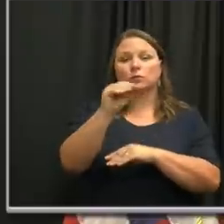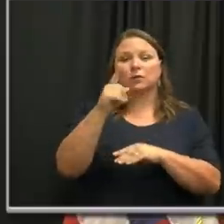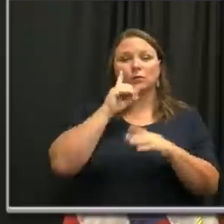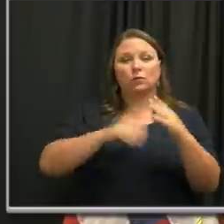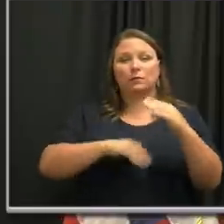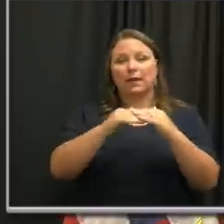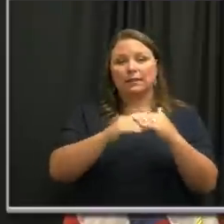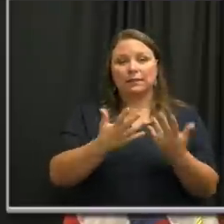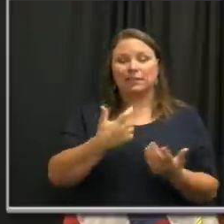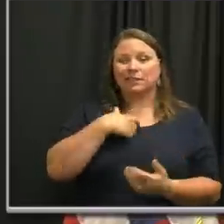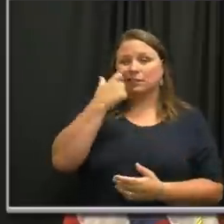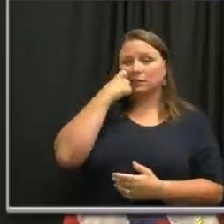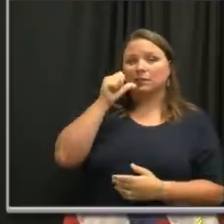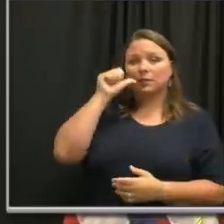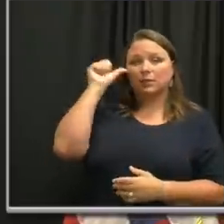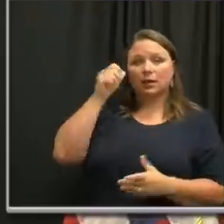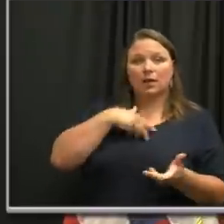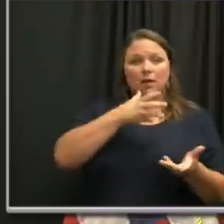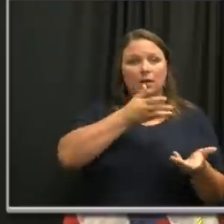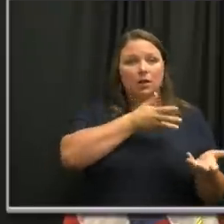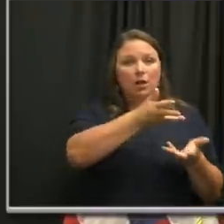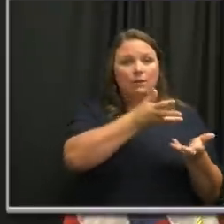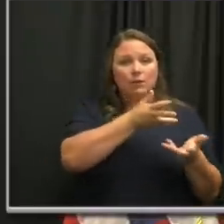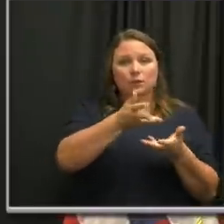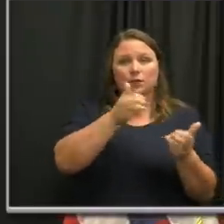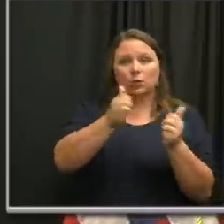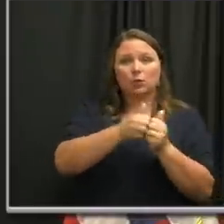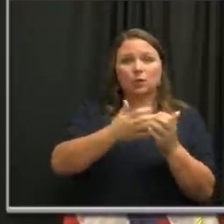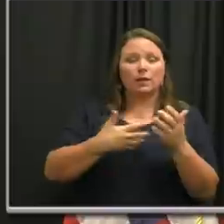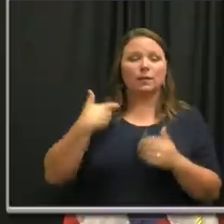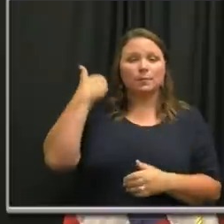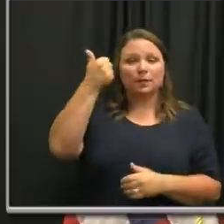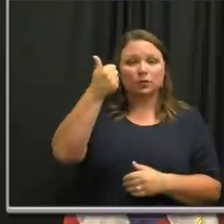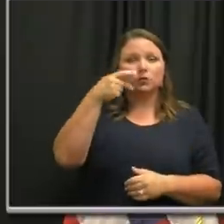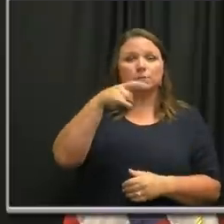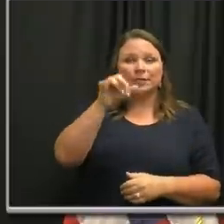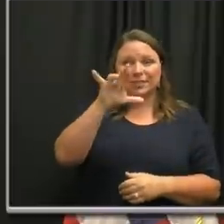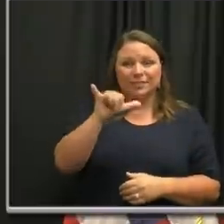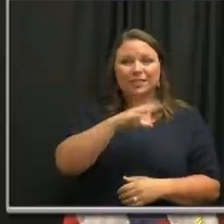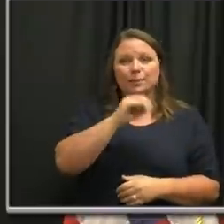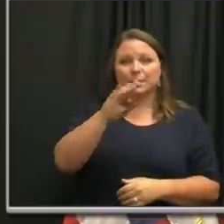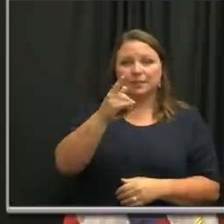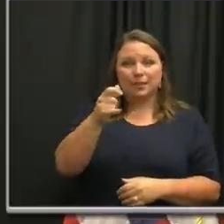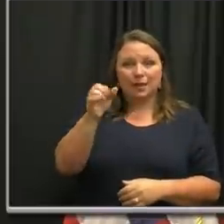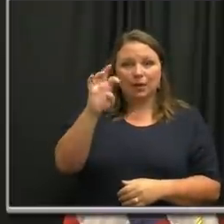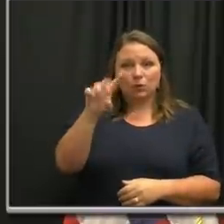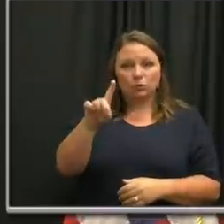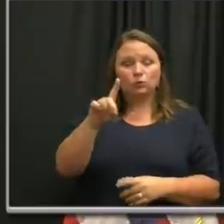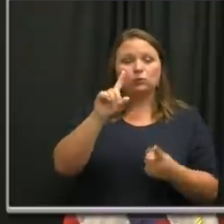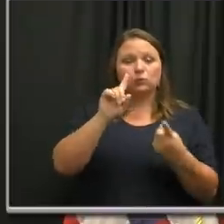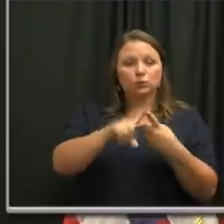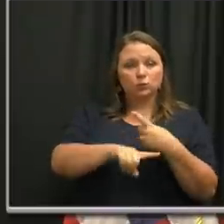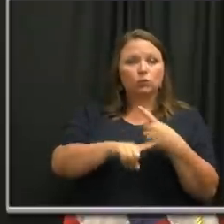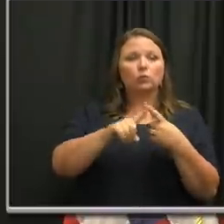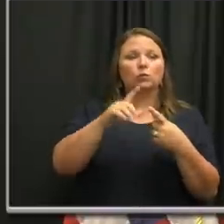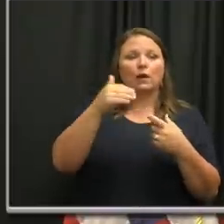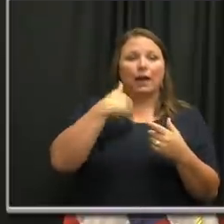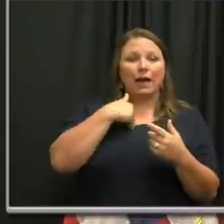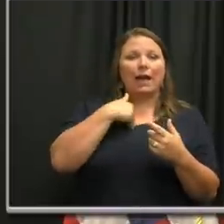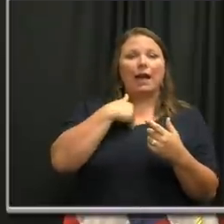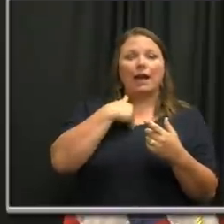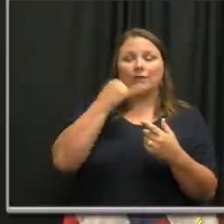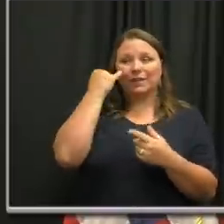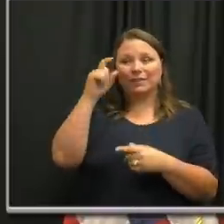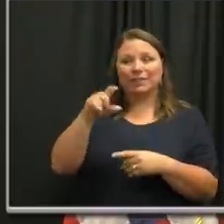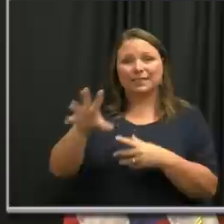We've just as early as yesterday had conversations with Commissioner Peercy and Deputy Commissioner McDonald about the triggers for the